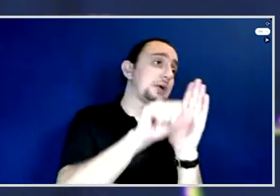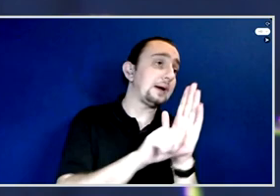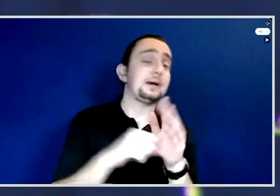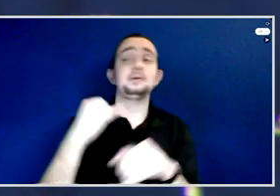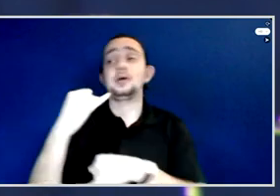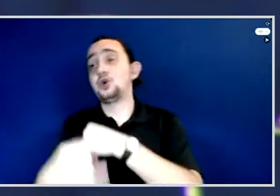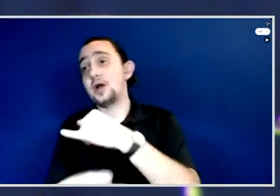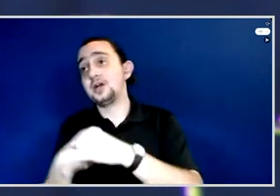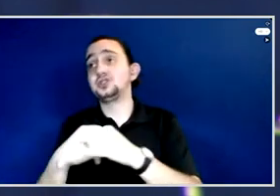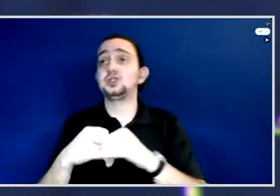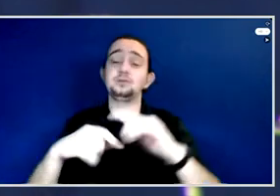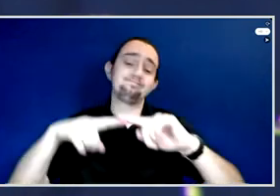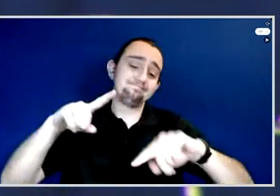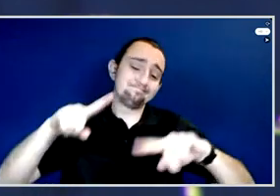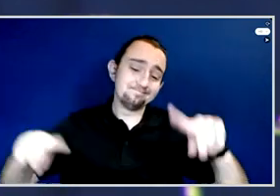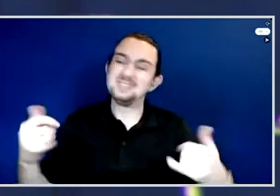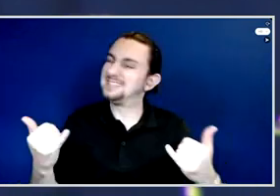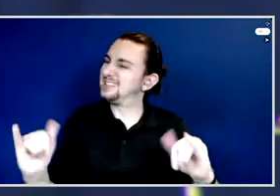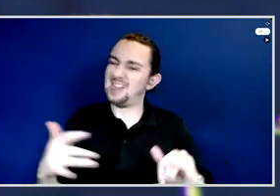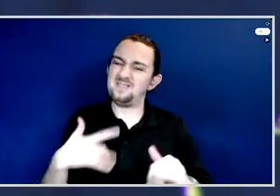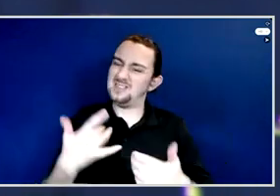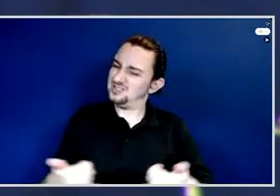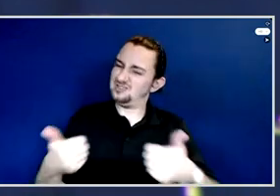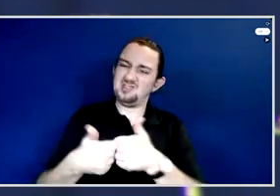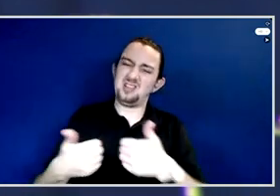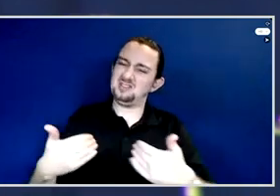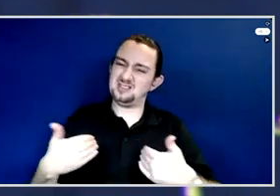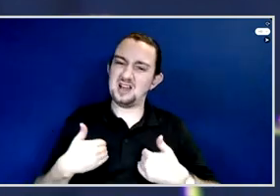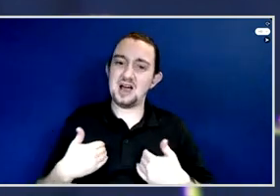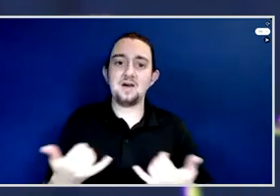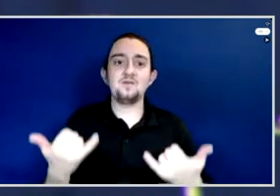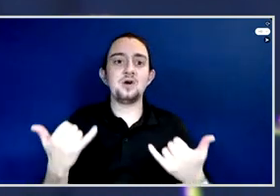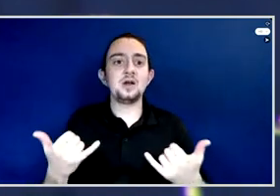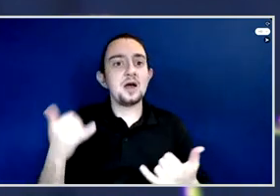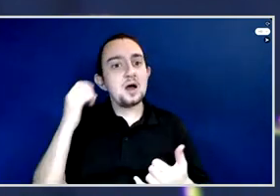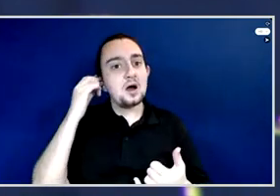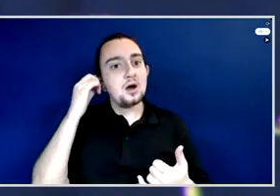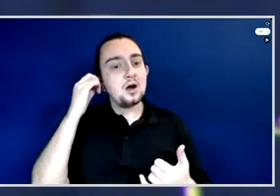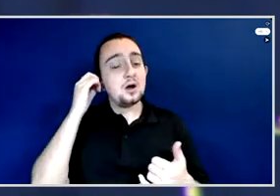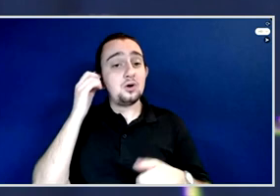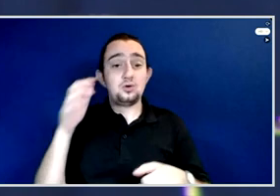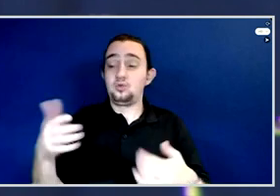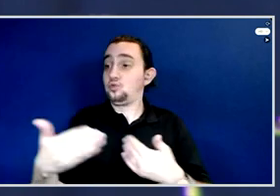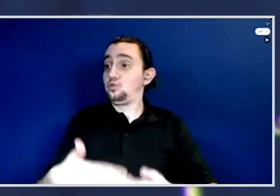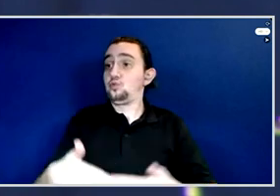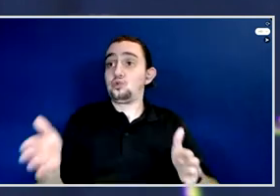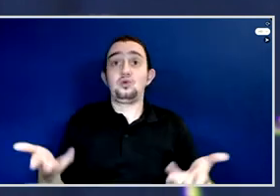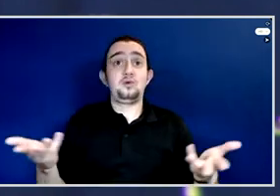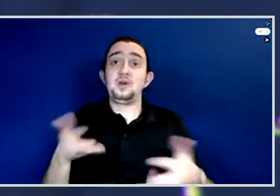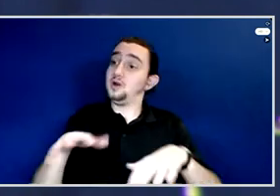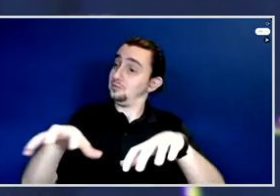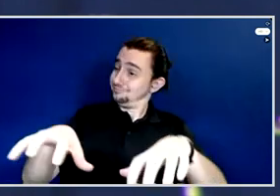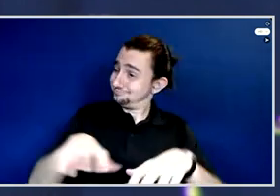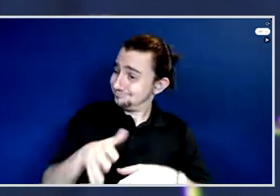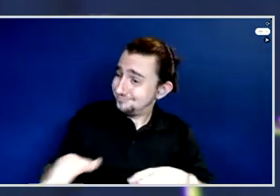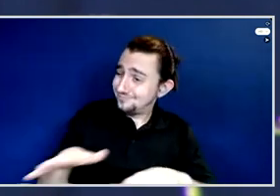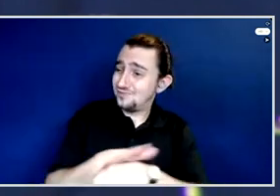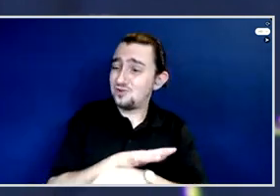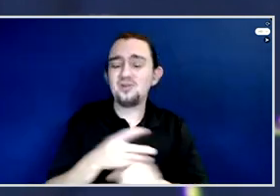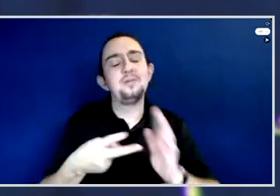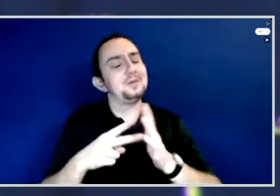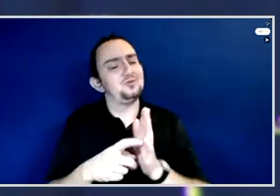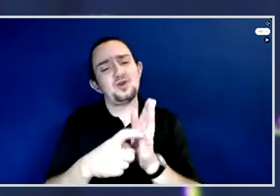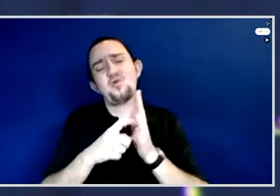And for me, it requires, since the room is full, it requires all bodies, it requires all sectors,